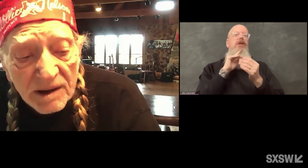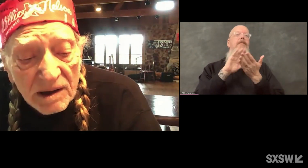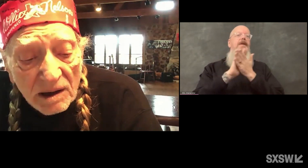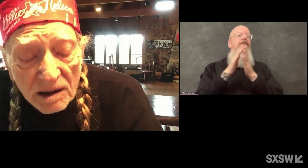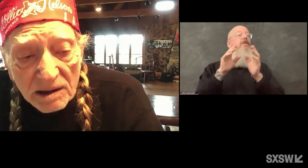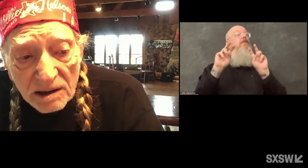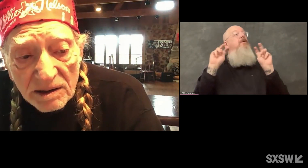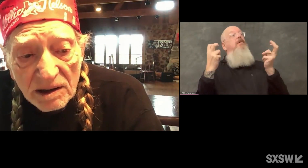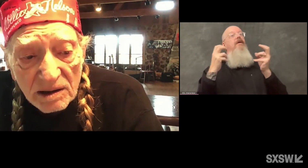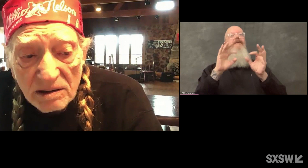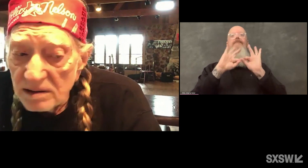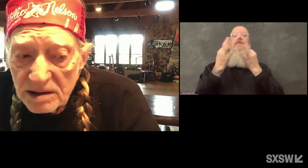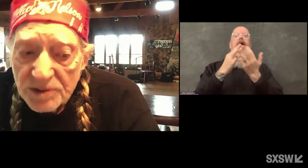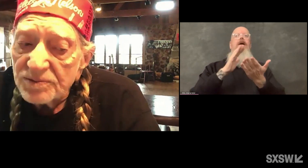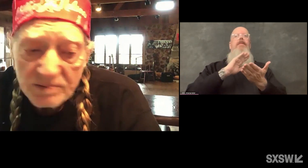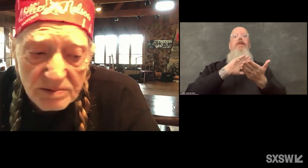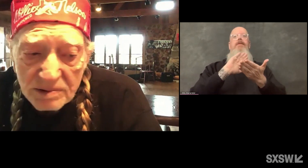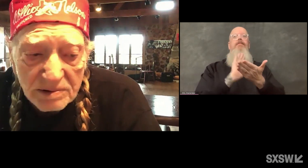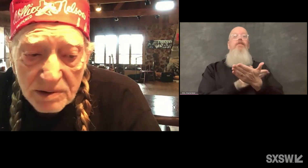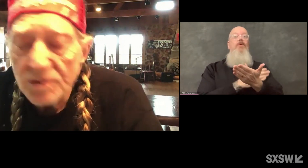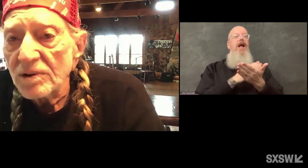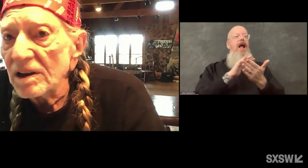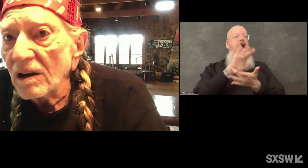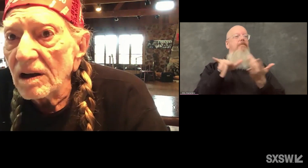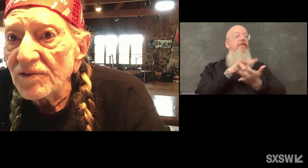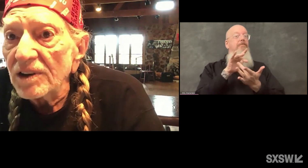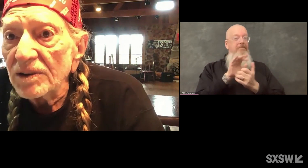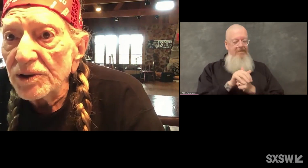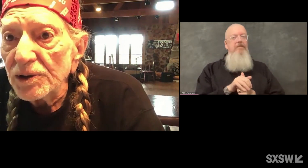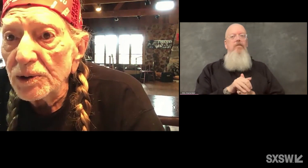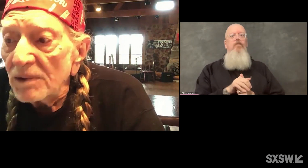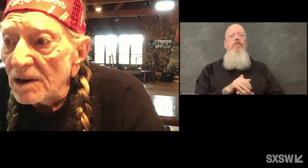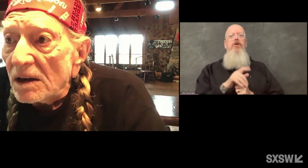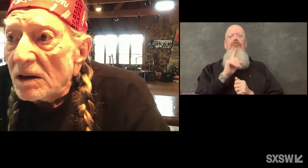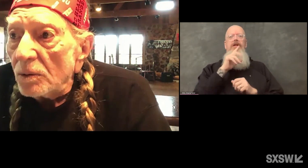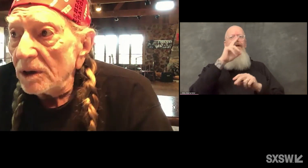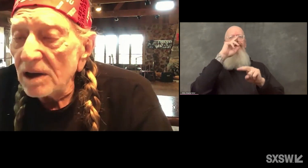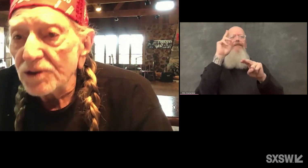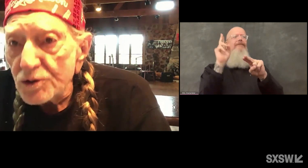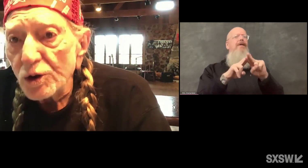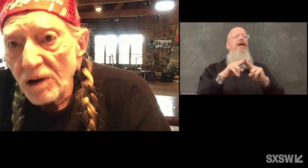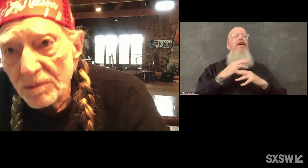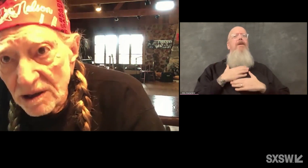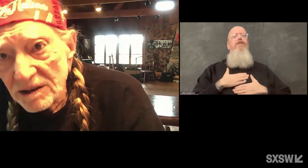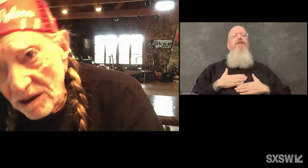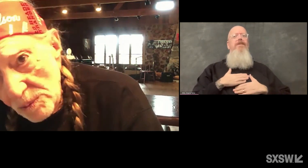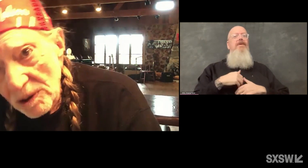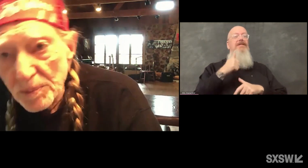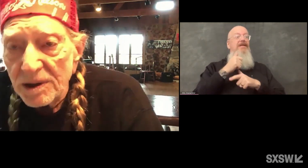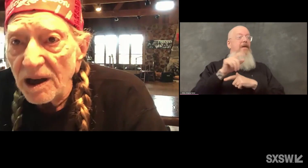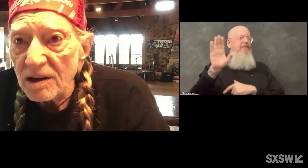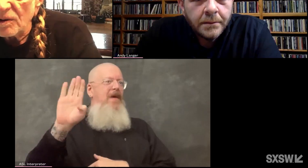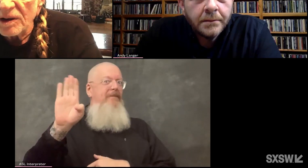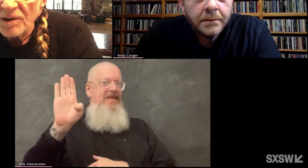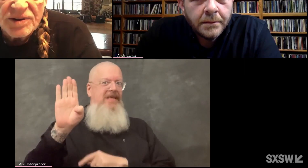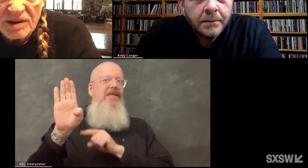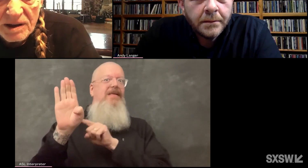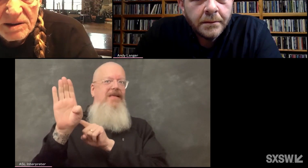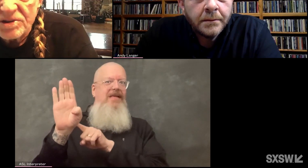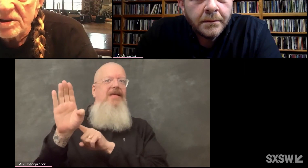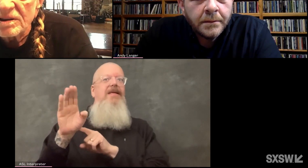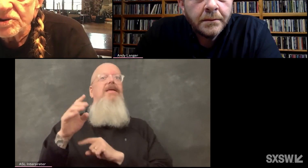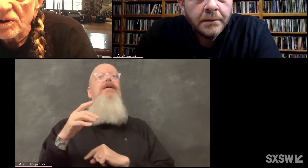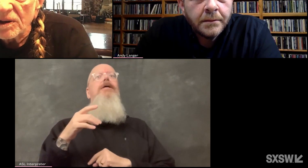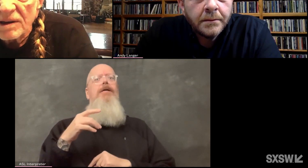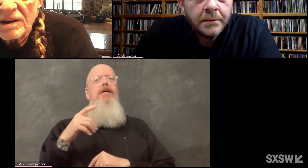album. And it was really a lot of fun to do. We got Sister Bobby in there to play piano and everything.